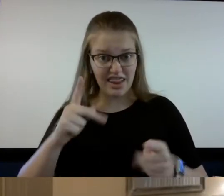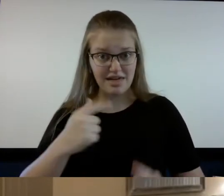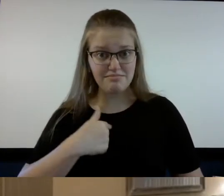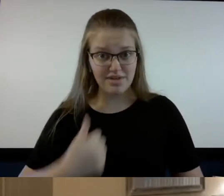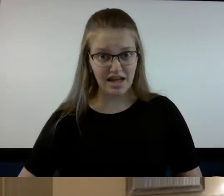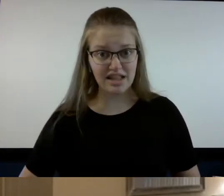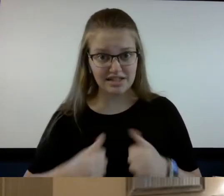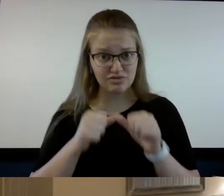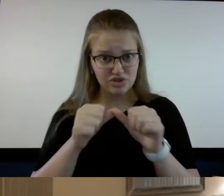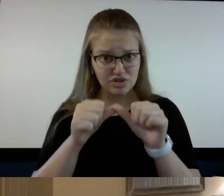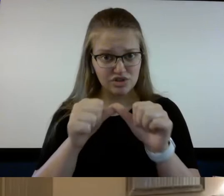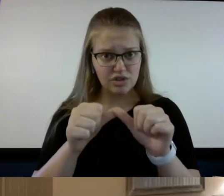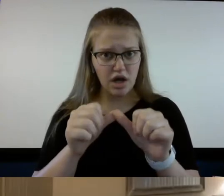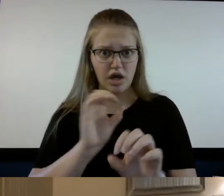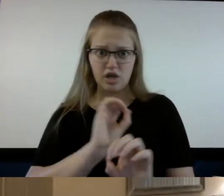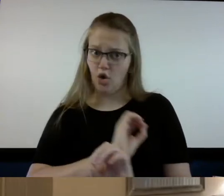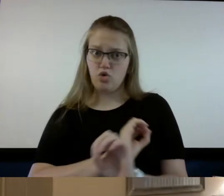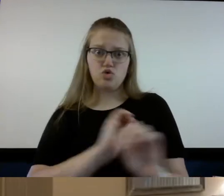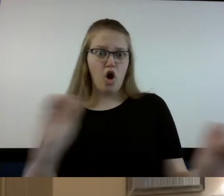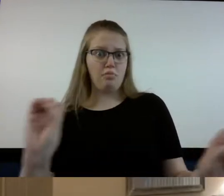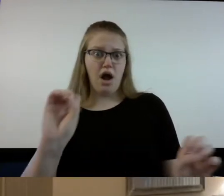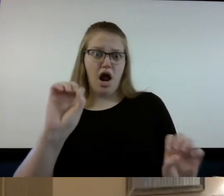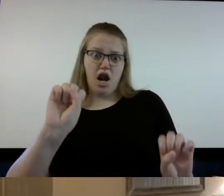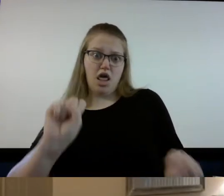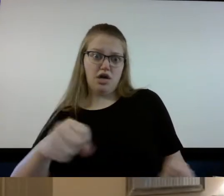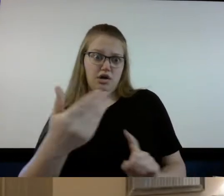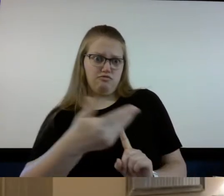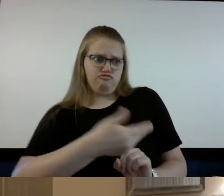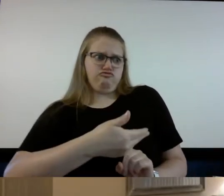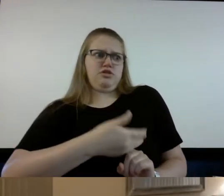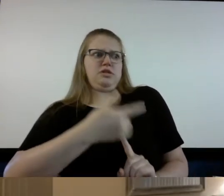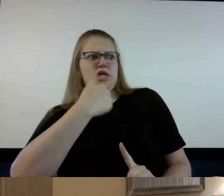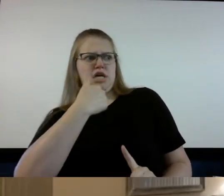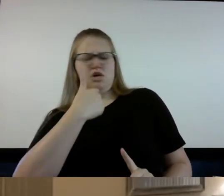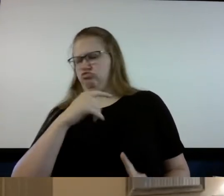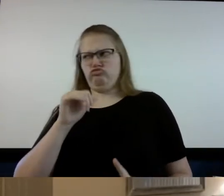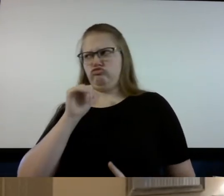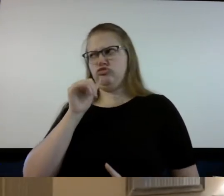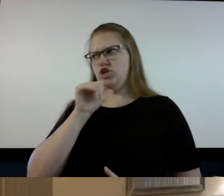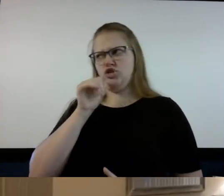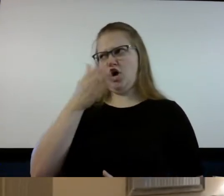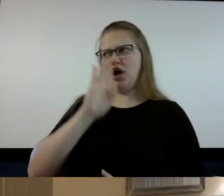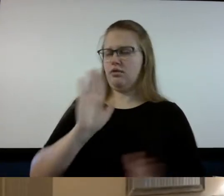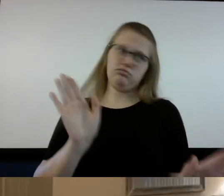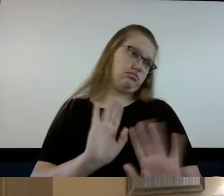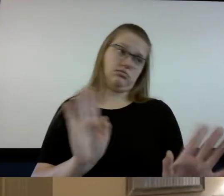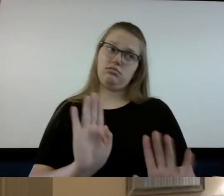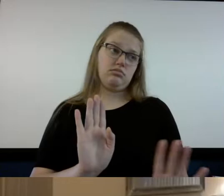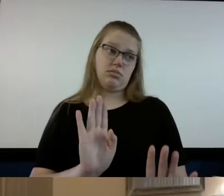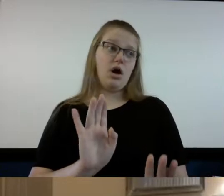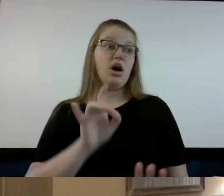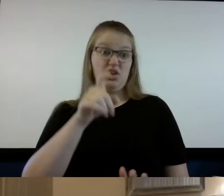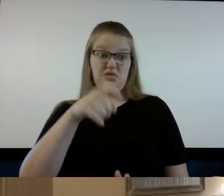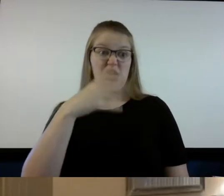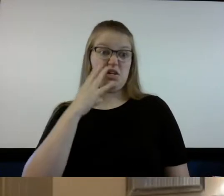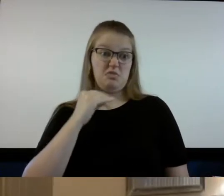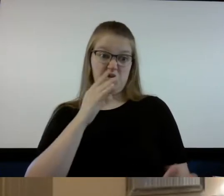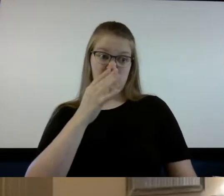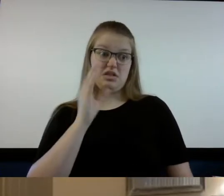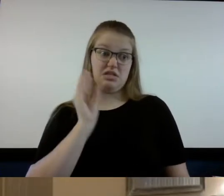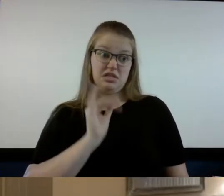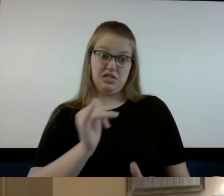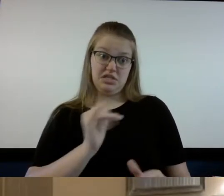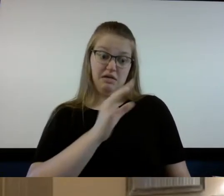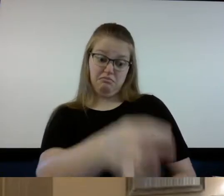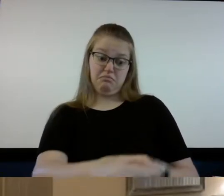there nobody can convince me any different you'd have to have been in my shoes but I I would say that there's a